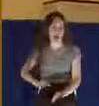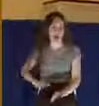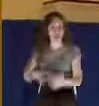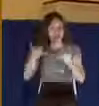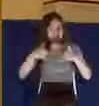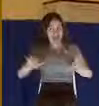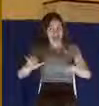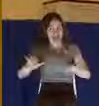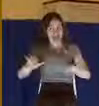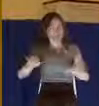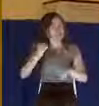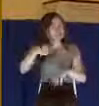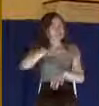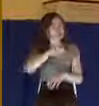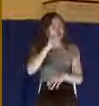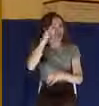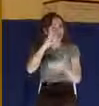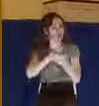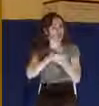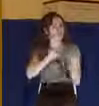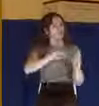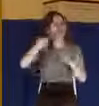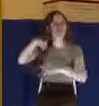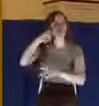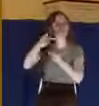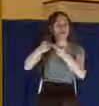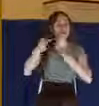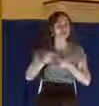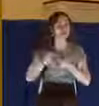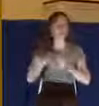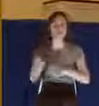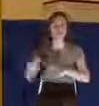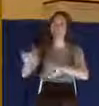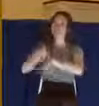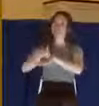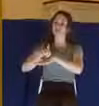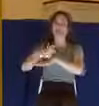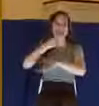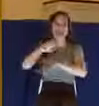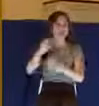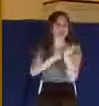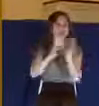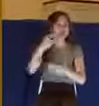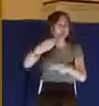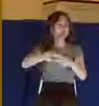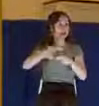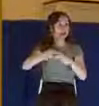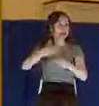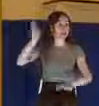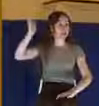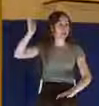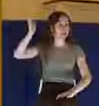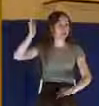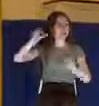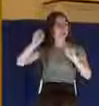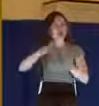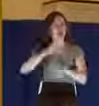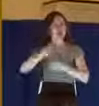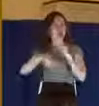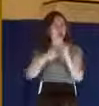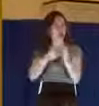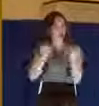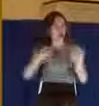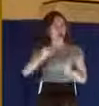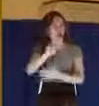If you don't believe me, go out in a public square somewhere in a public place and bring up the name of Jesus. You can talk about a whole lot of other things. You can talk